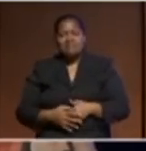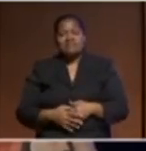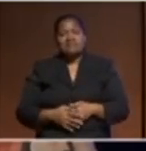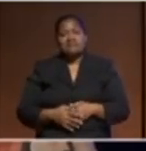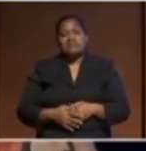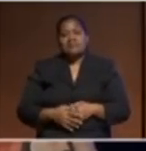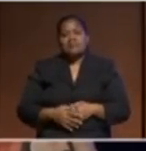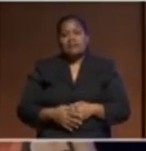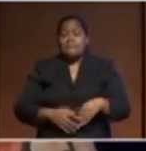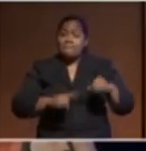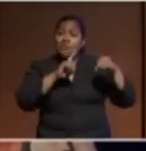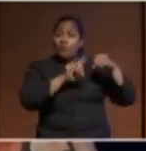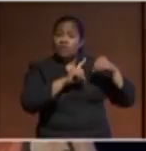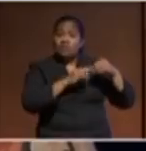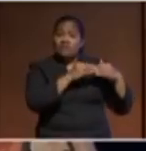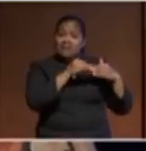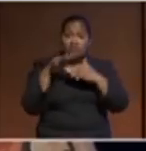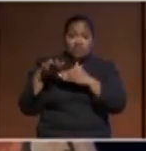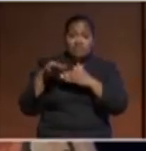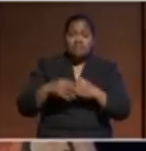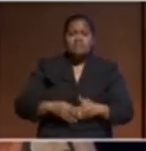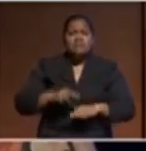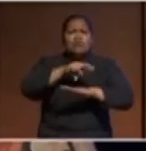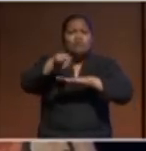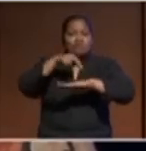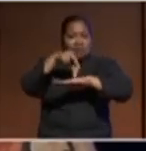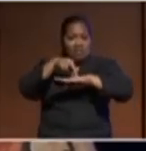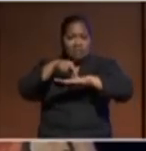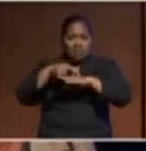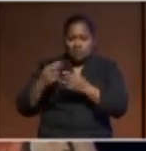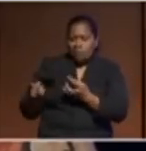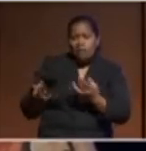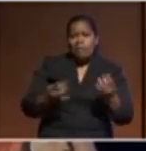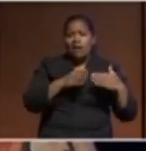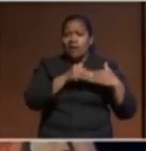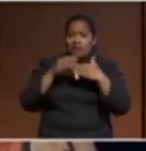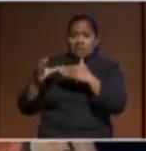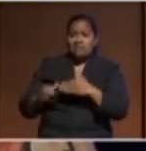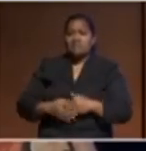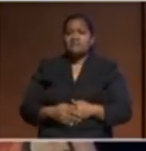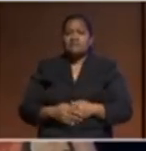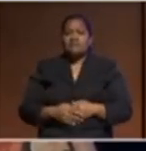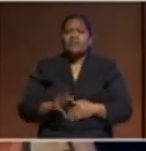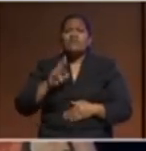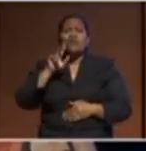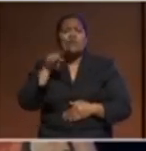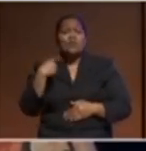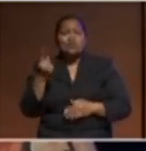the question of leadership and regionalism as you prepare dear leaders for your retreat tomorrow